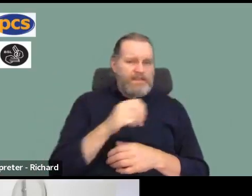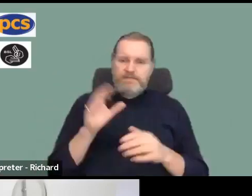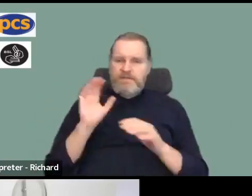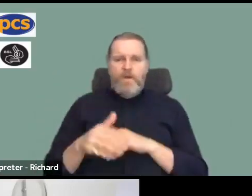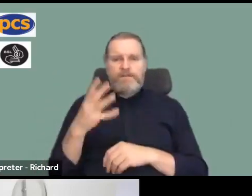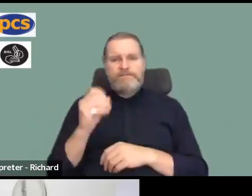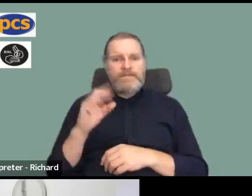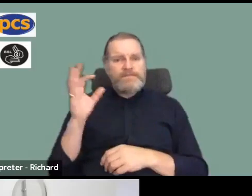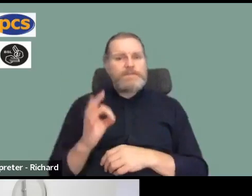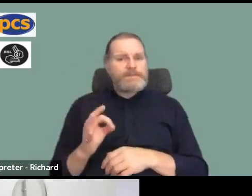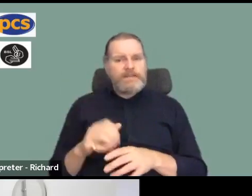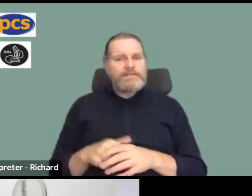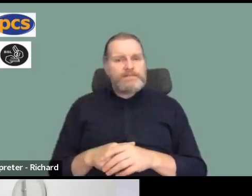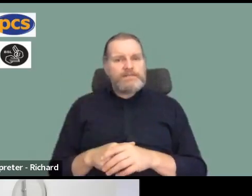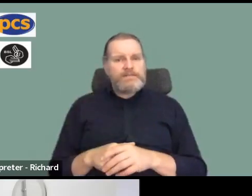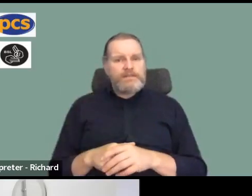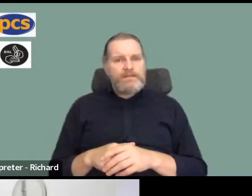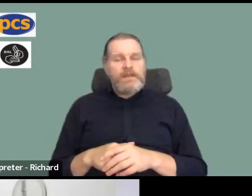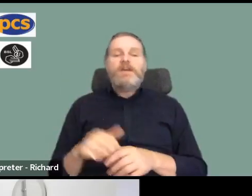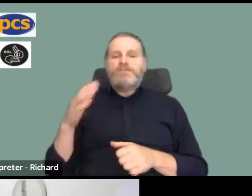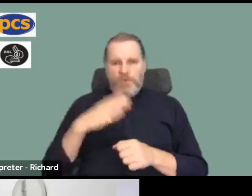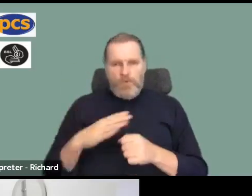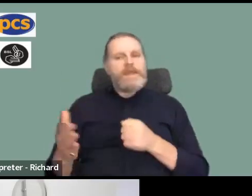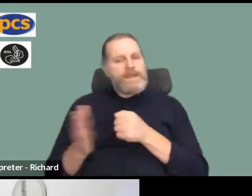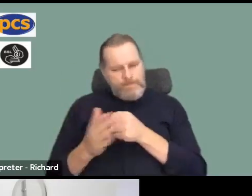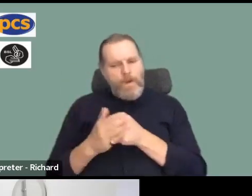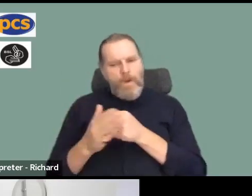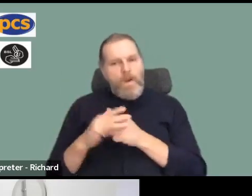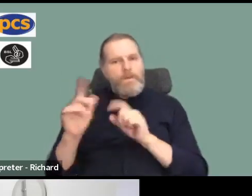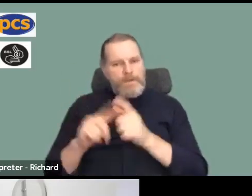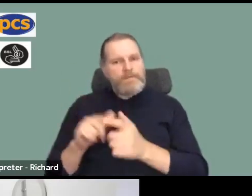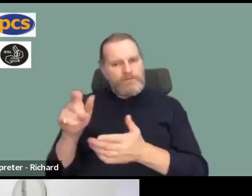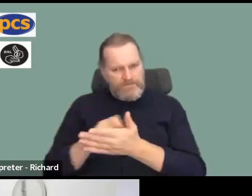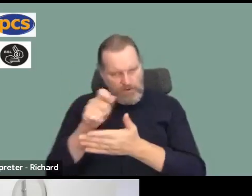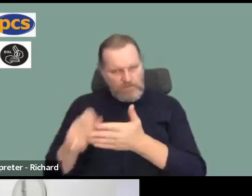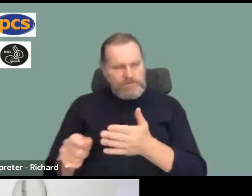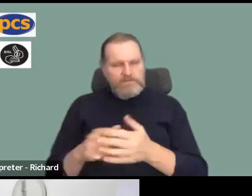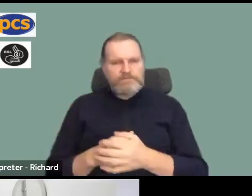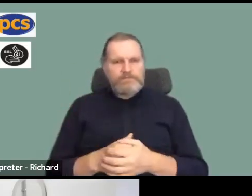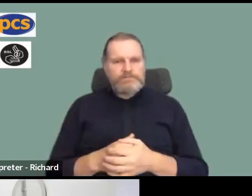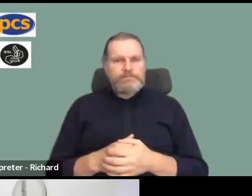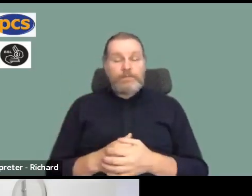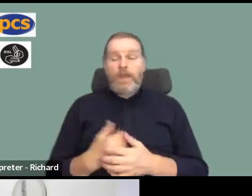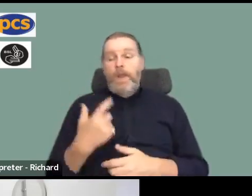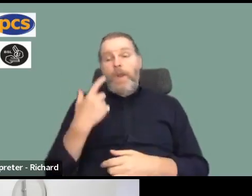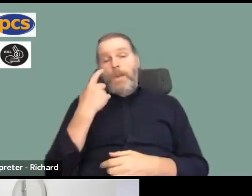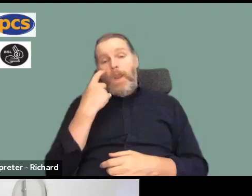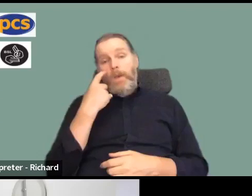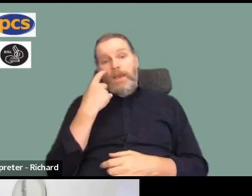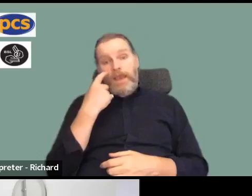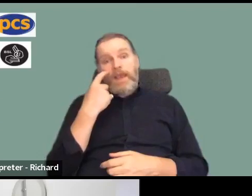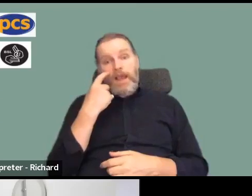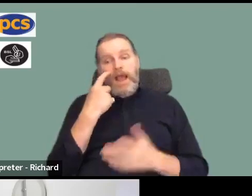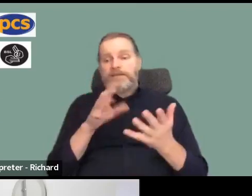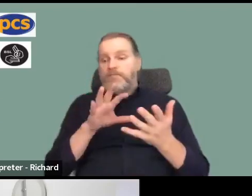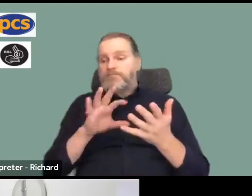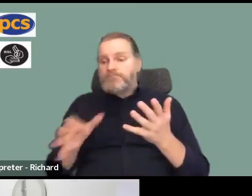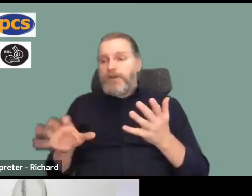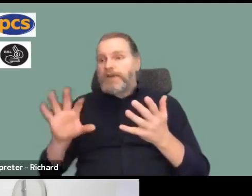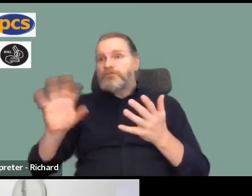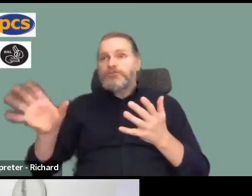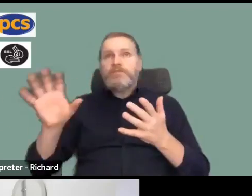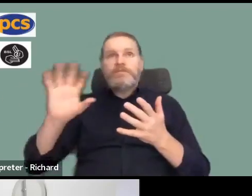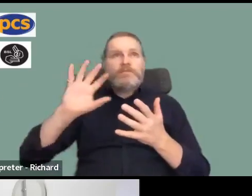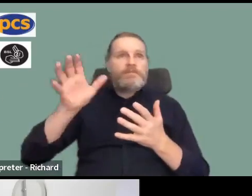efforts and resources is really important. So, I just want to reassure people we are looking at each branch and we are looking about where we can make the